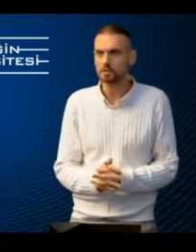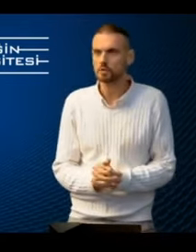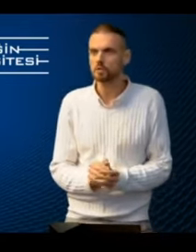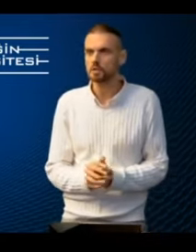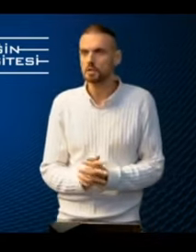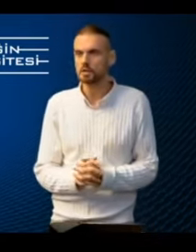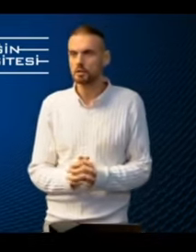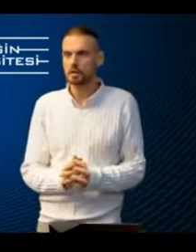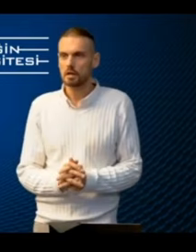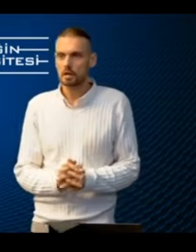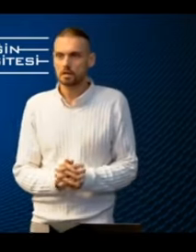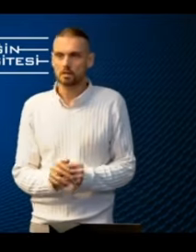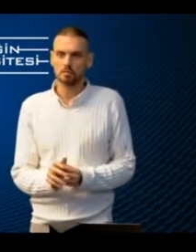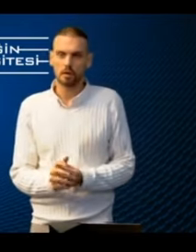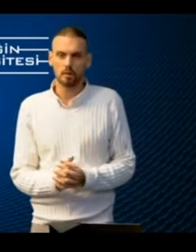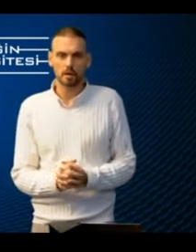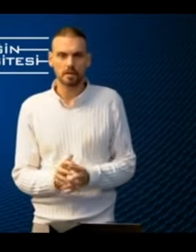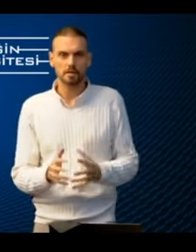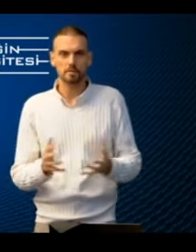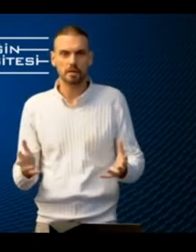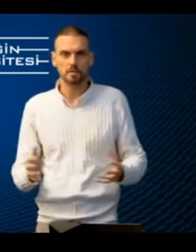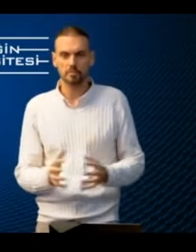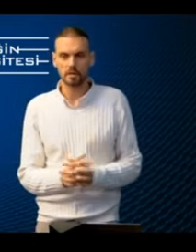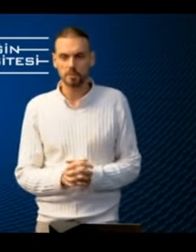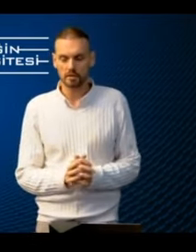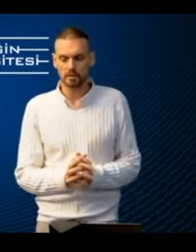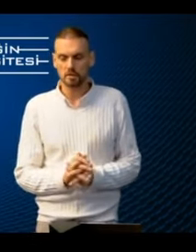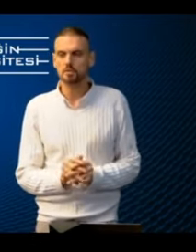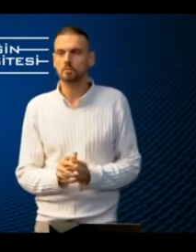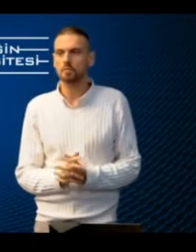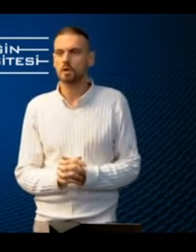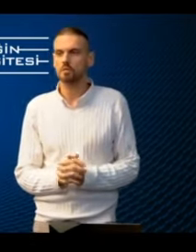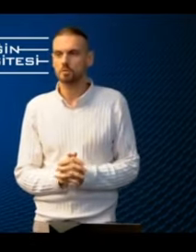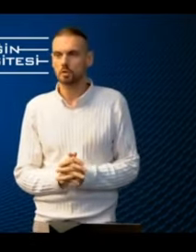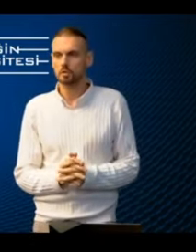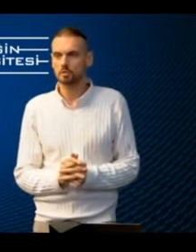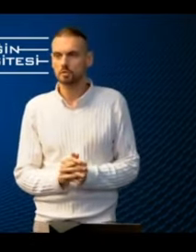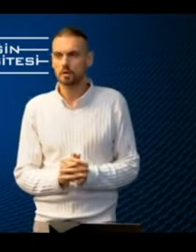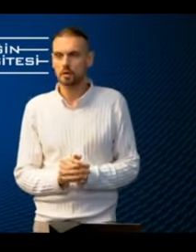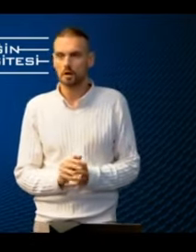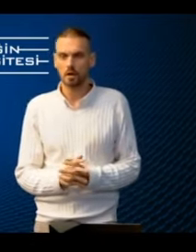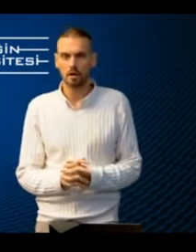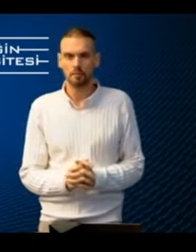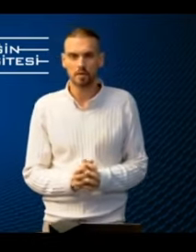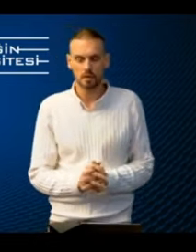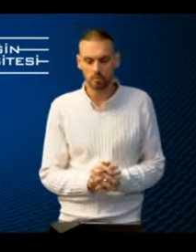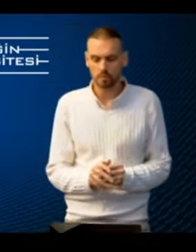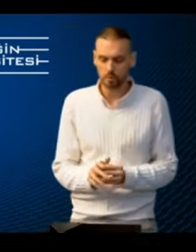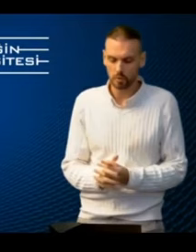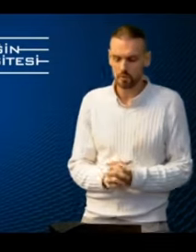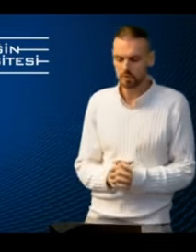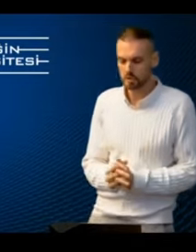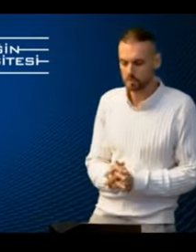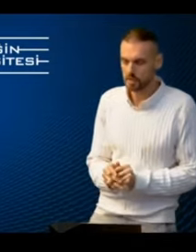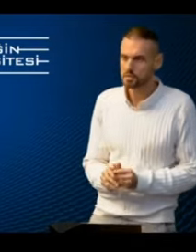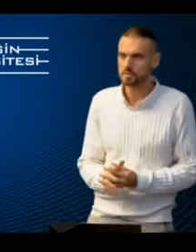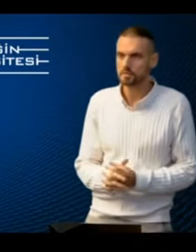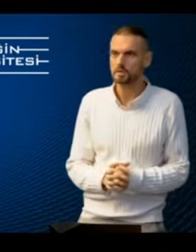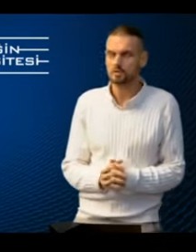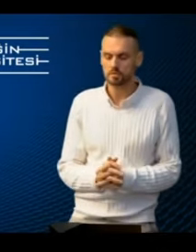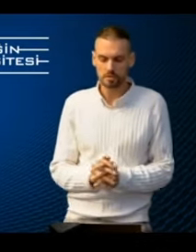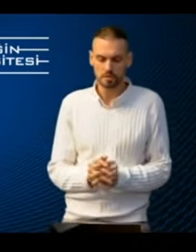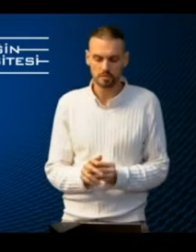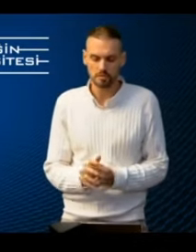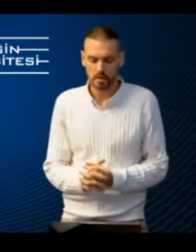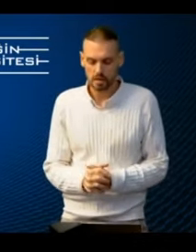If you look here, so a database of best practices from around the world, in coupled with policy recommendations